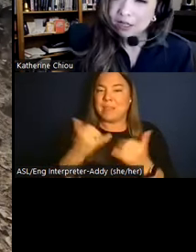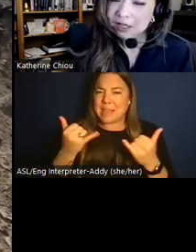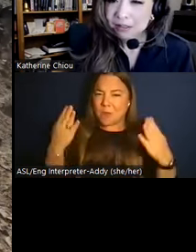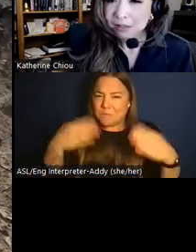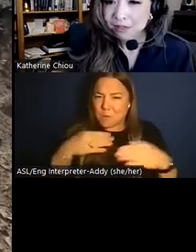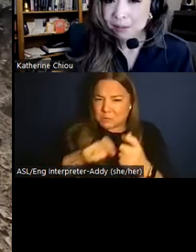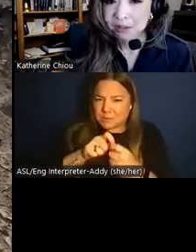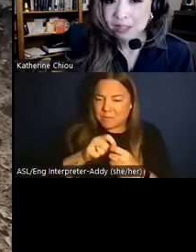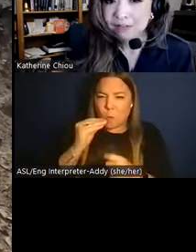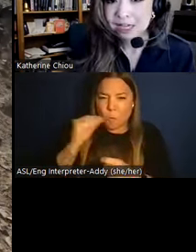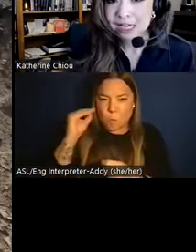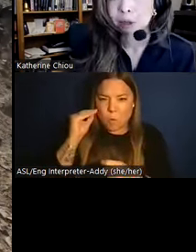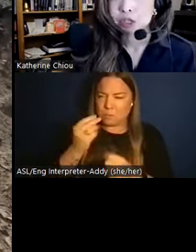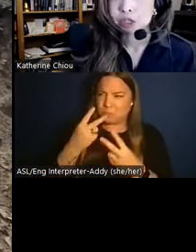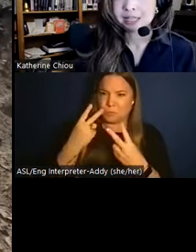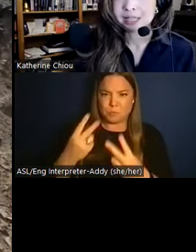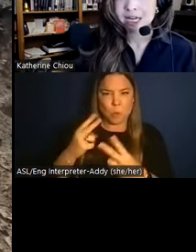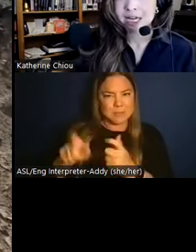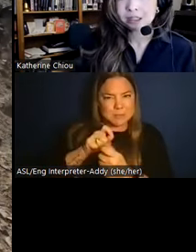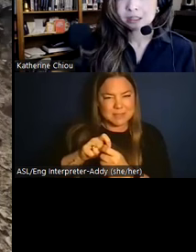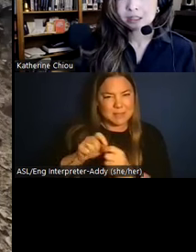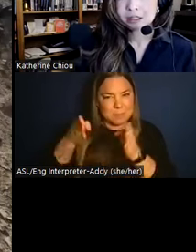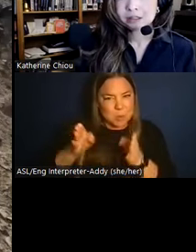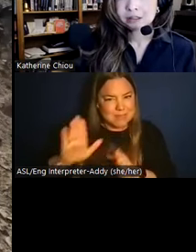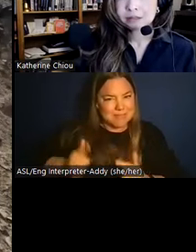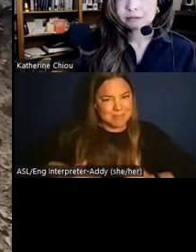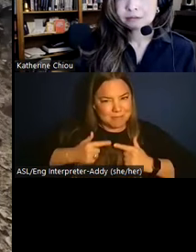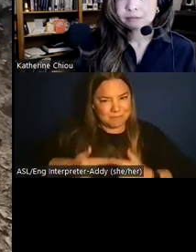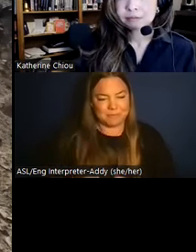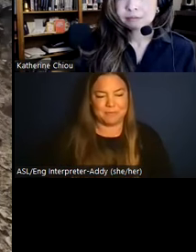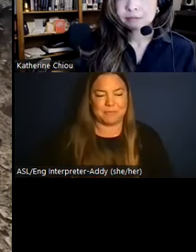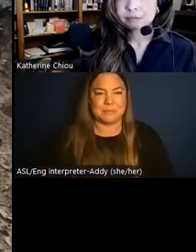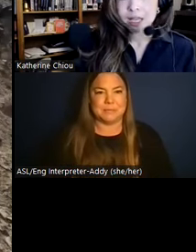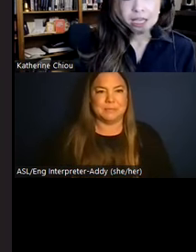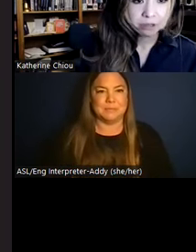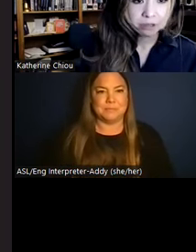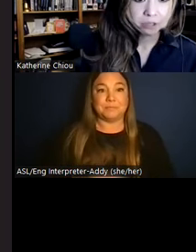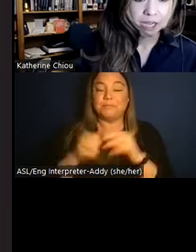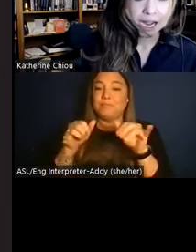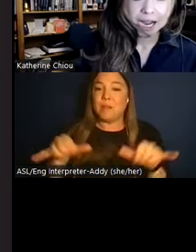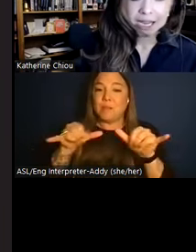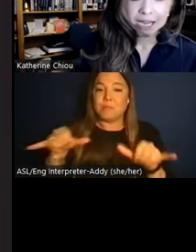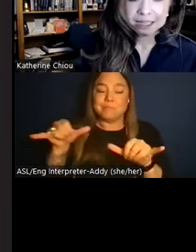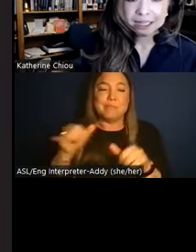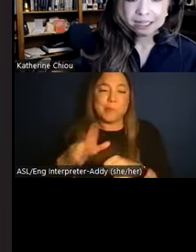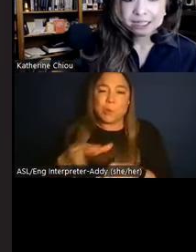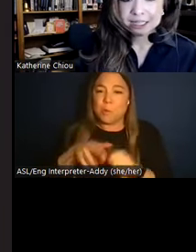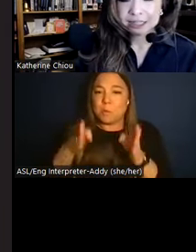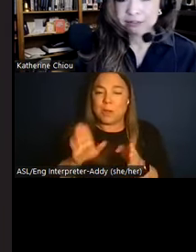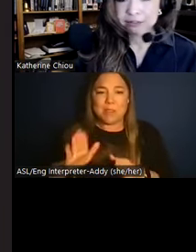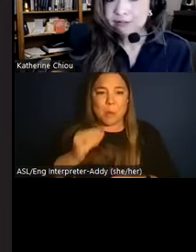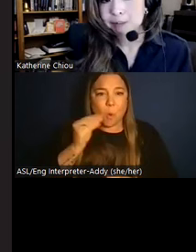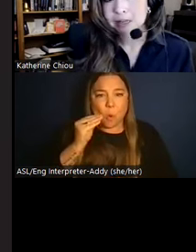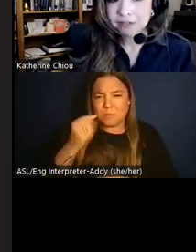microcosm of commoner life in the Moche society. In this commoner household, highlighted in red for example,